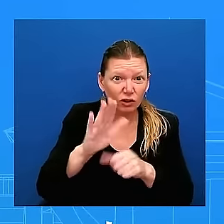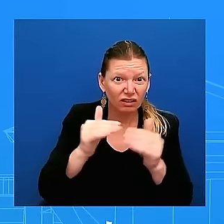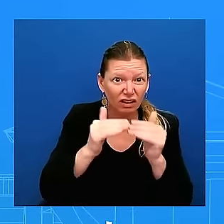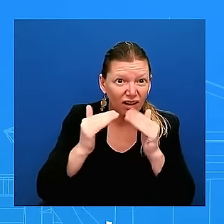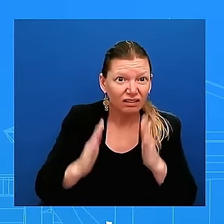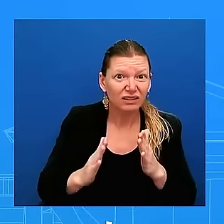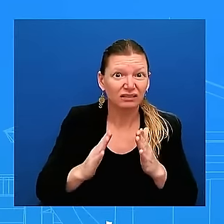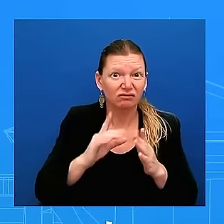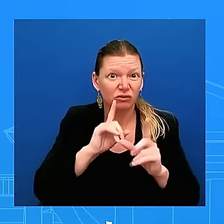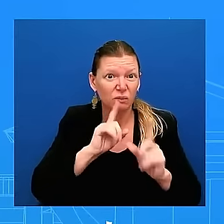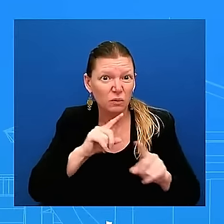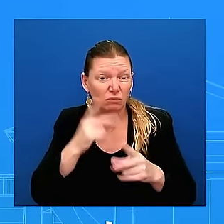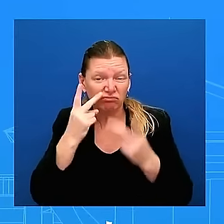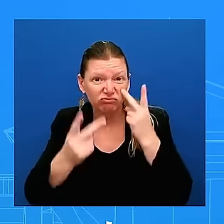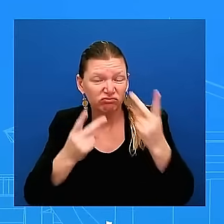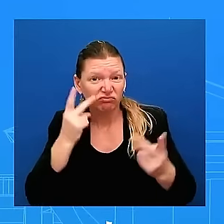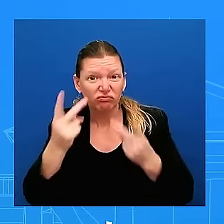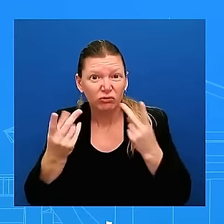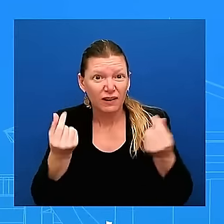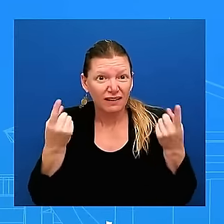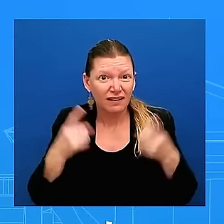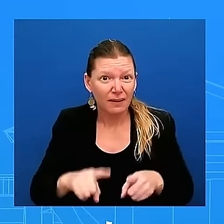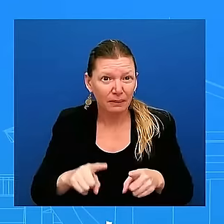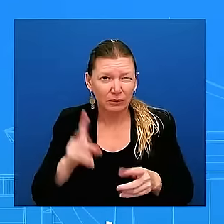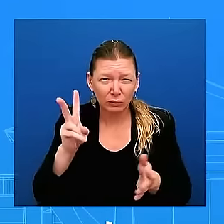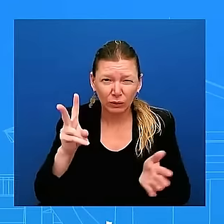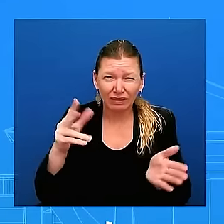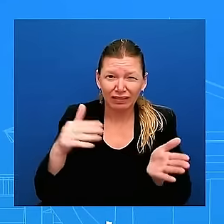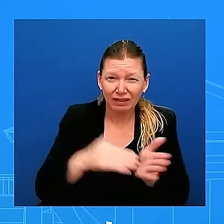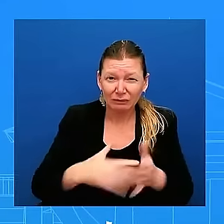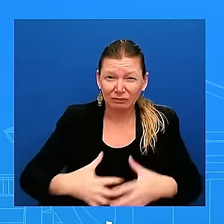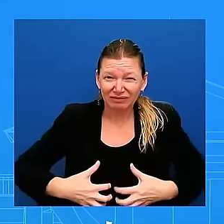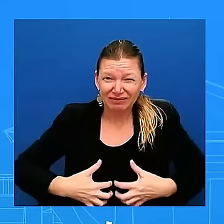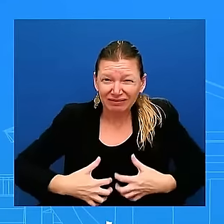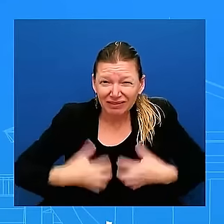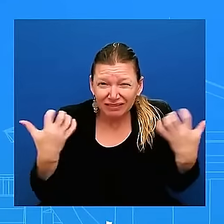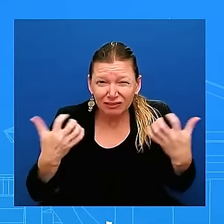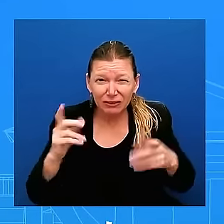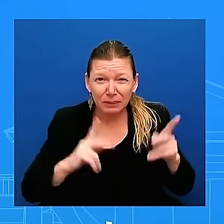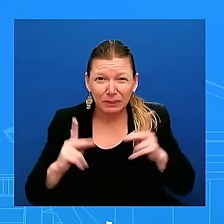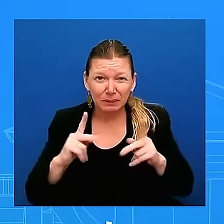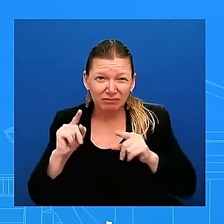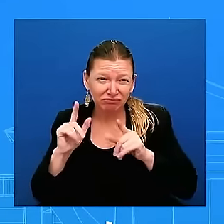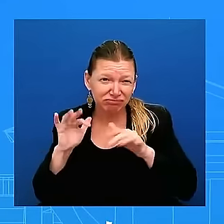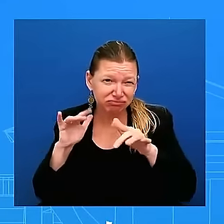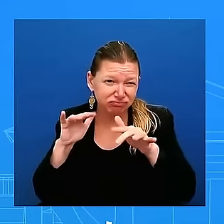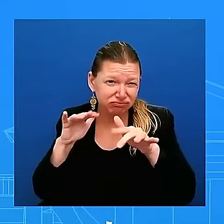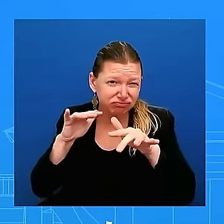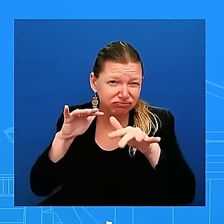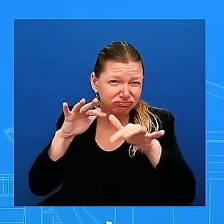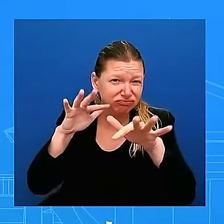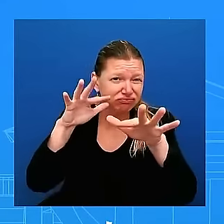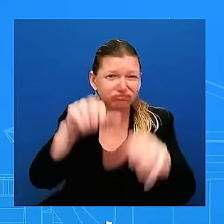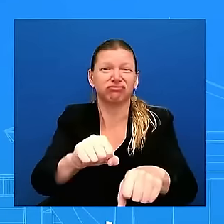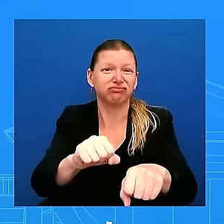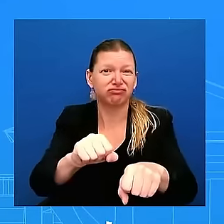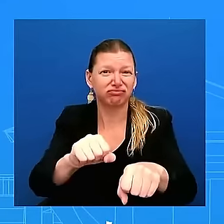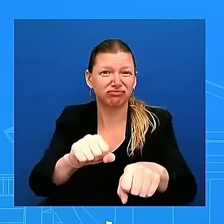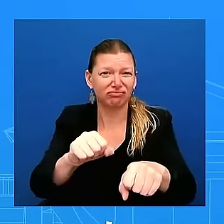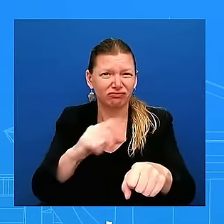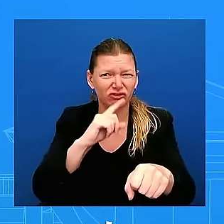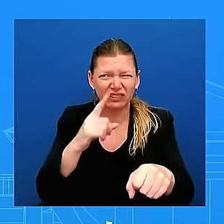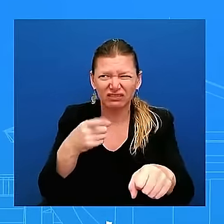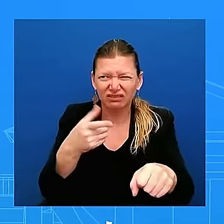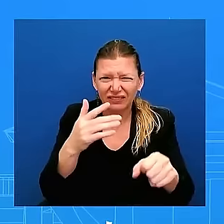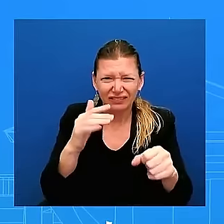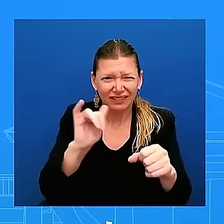election uh and so it's not going to stop the President and the Vice President to call out to continue to strongly